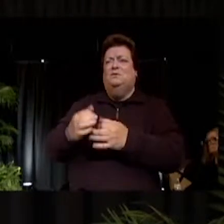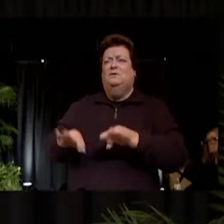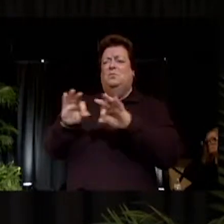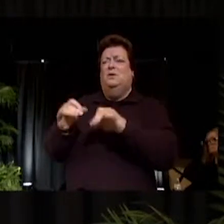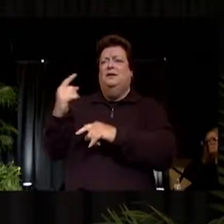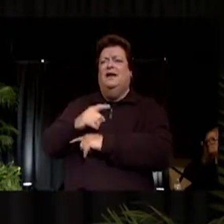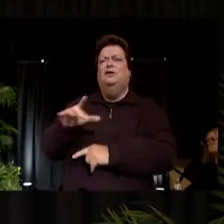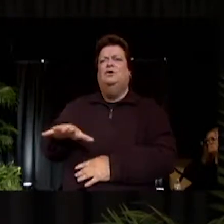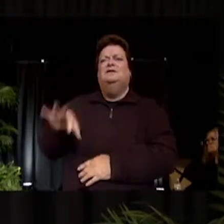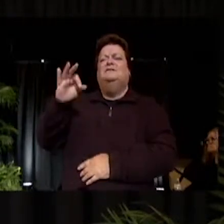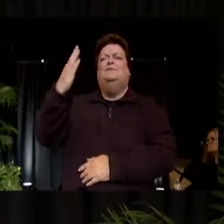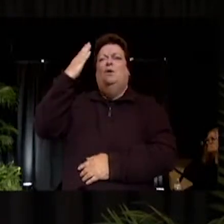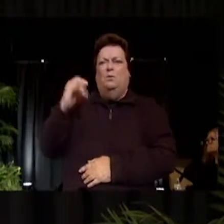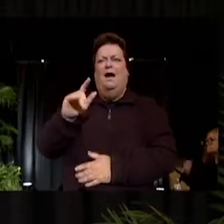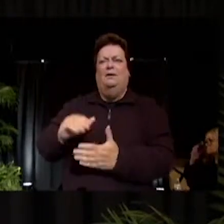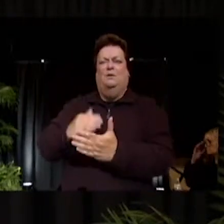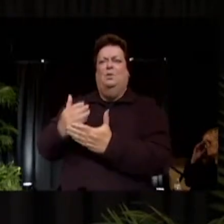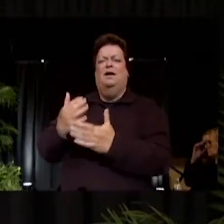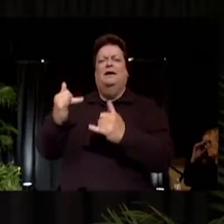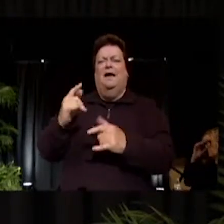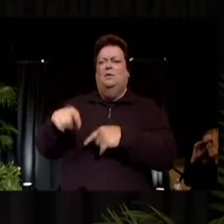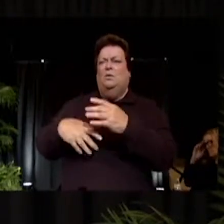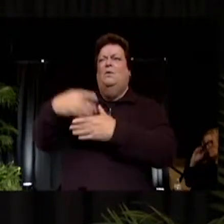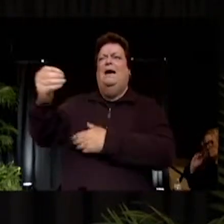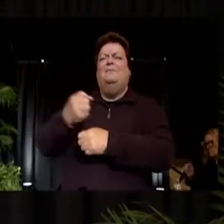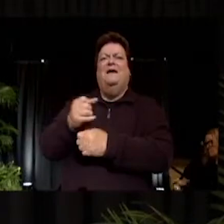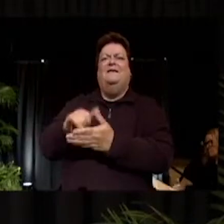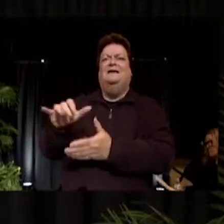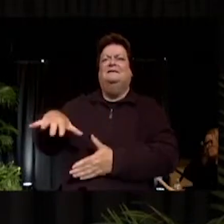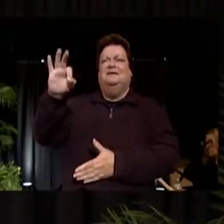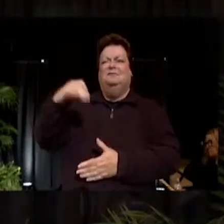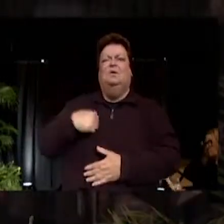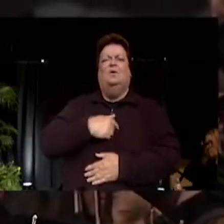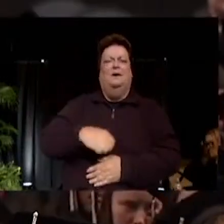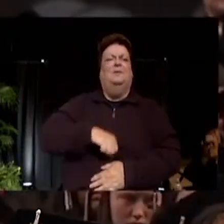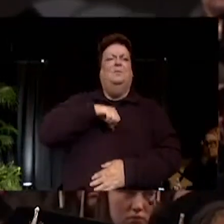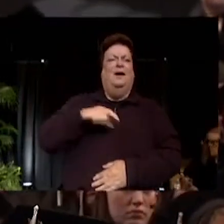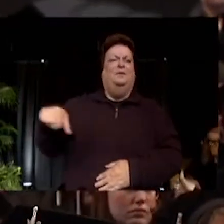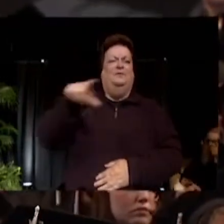why you were born. Go out there and make that discovery knowing we're proud of you. Thank you.